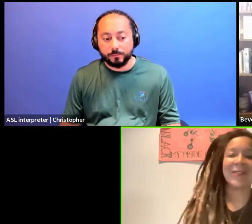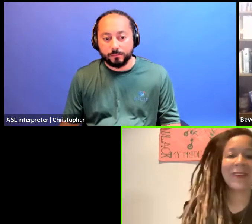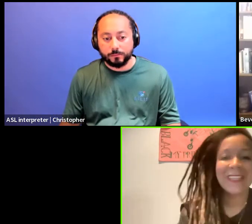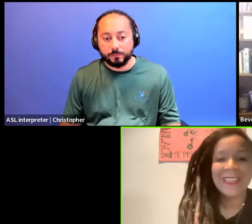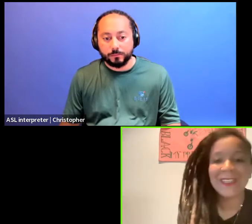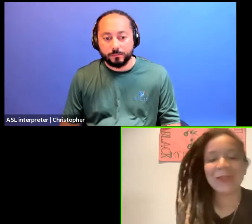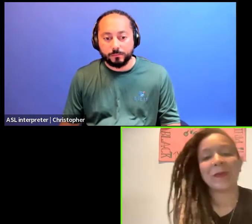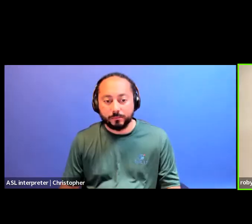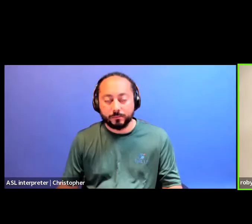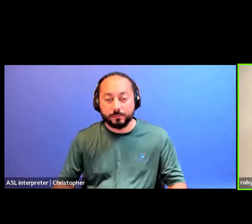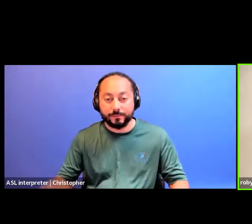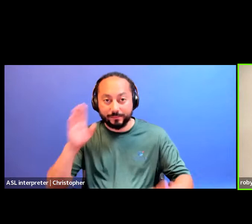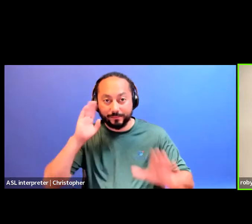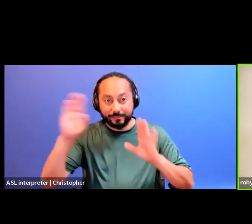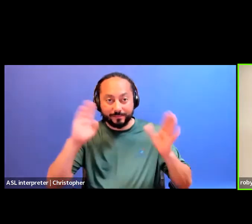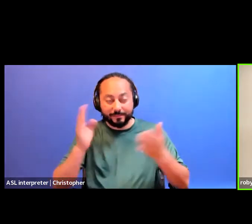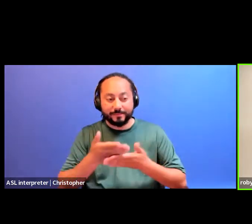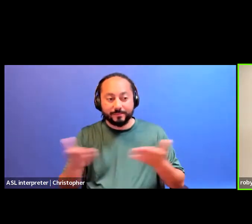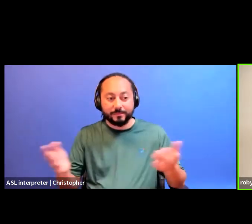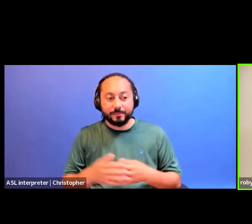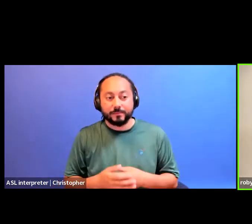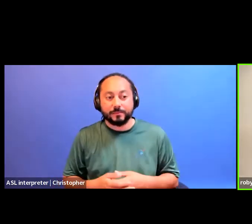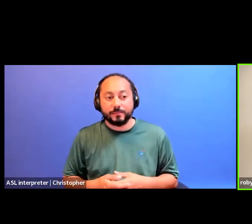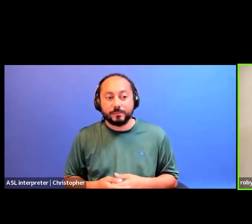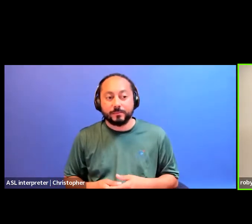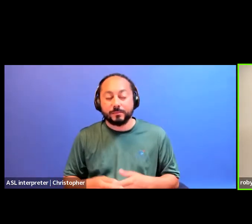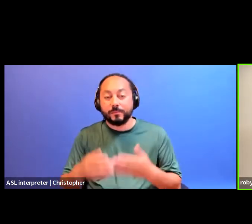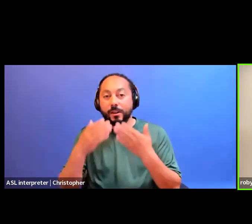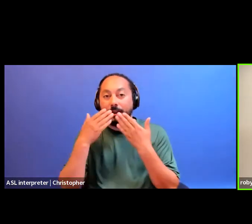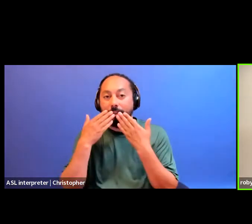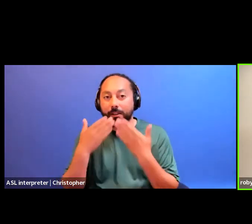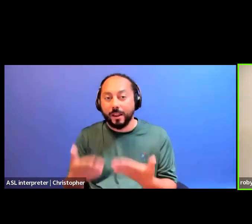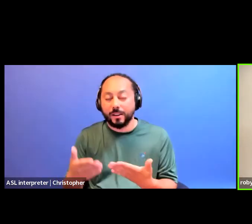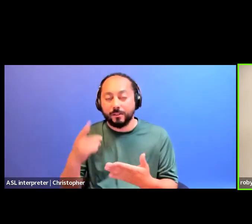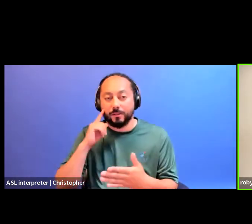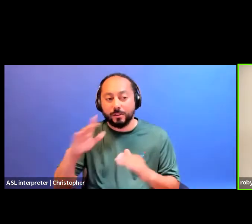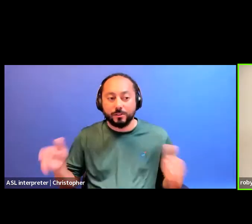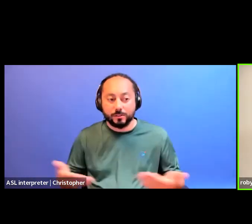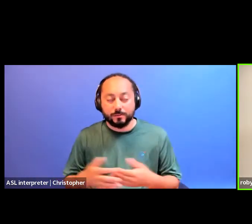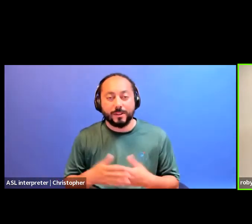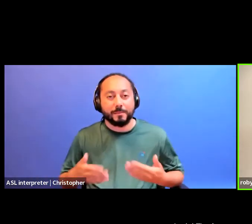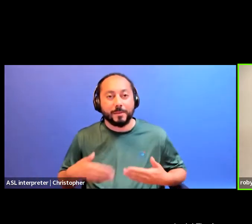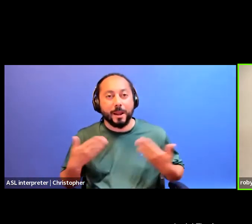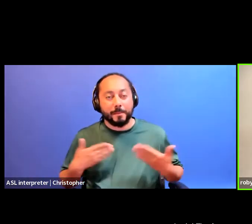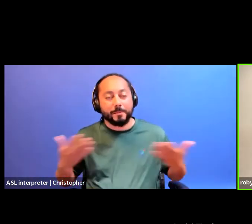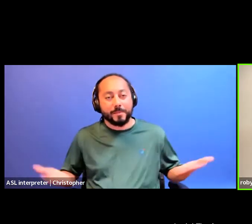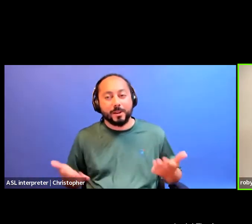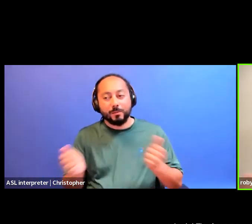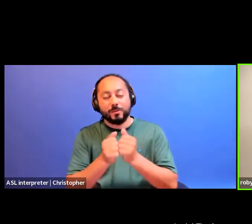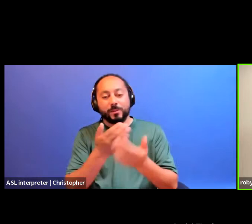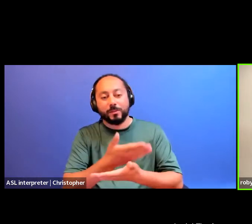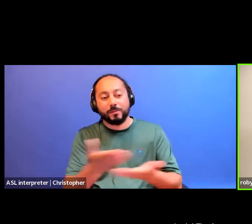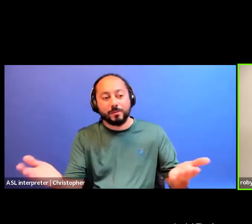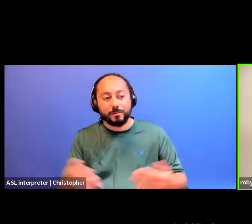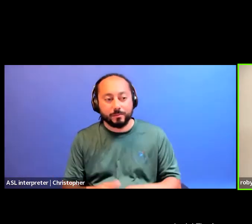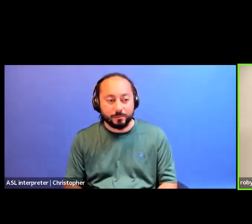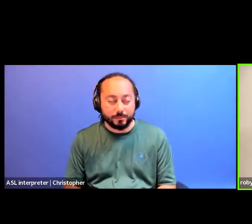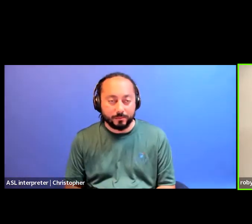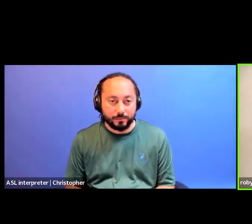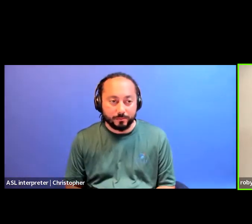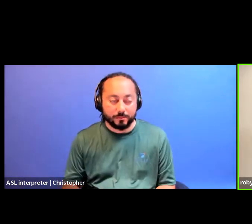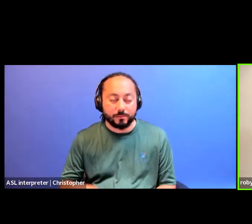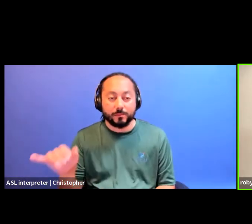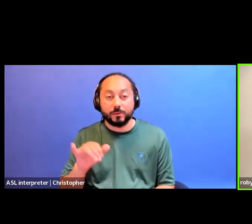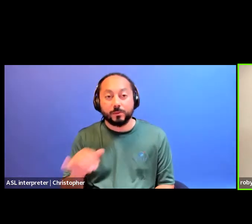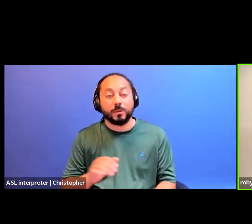Hi, everybody. Thank you so much, Beverly, for the introductions. I'm so happy to be here with all of you. I also want to send big